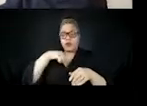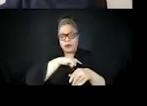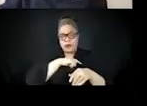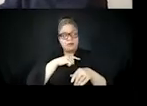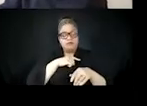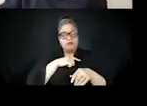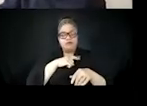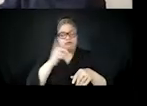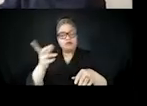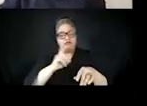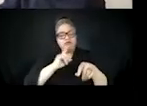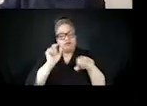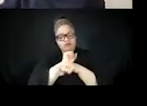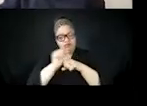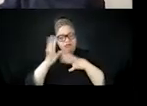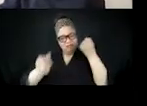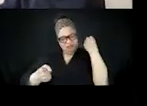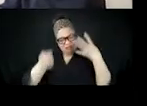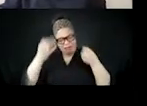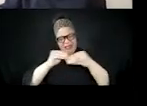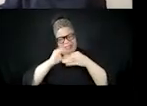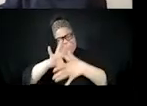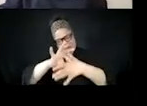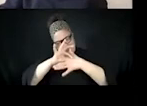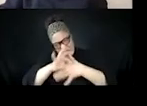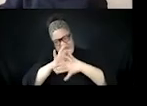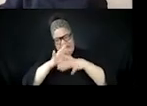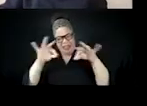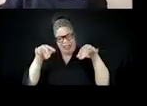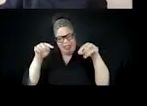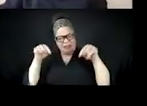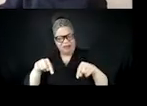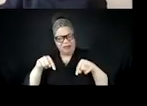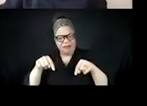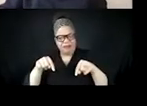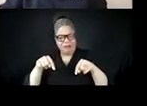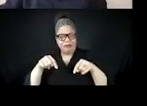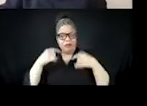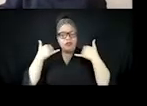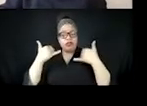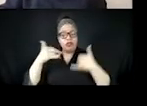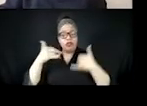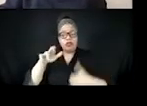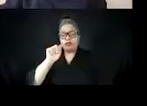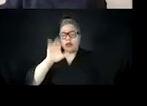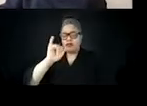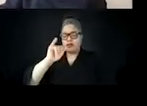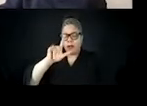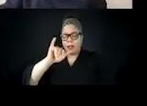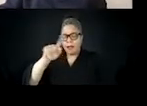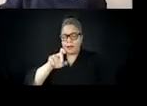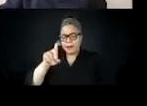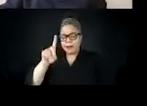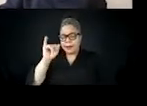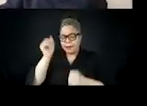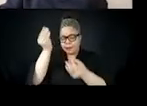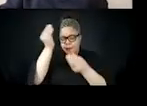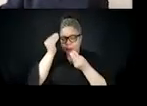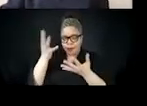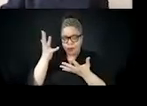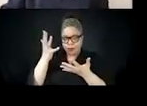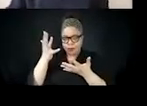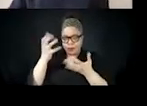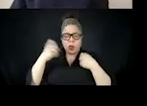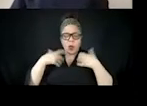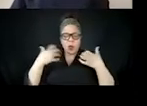racialized disinformation. And so I wanted to start by talking about what our stake is